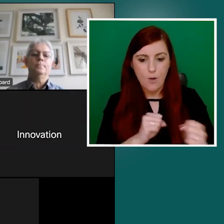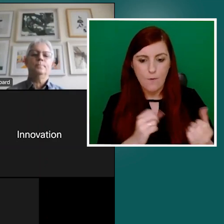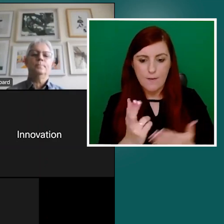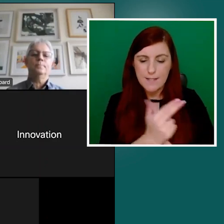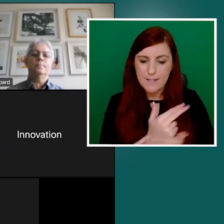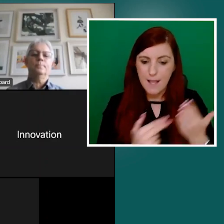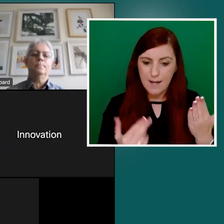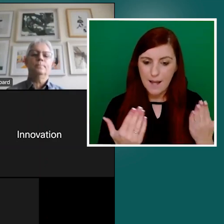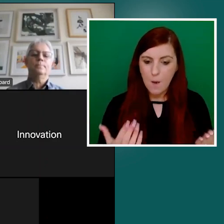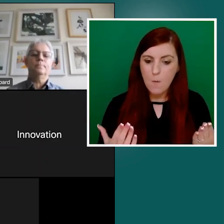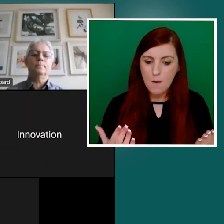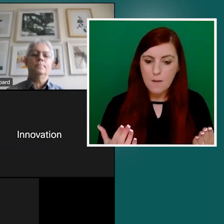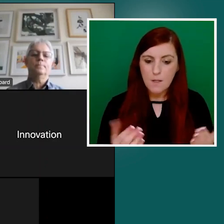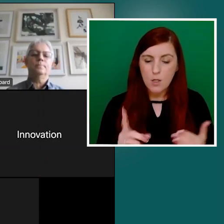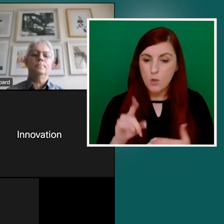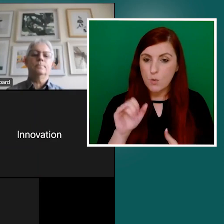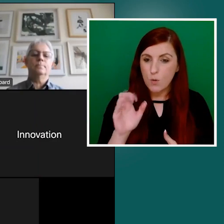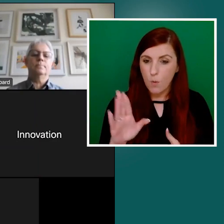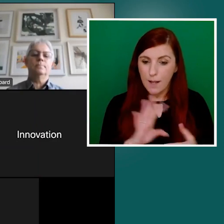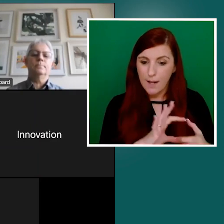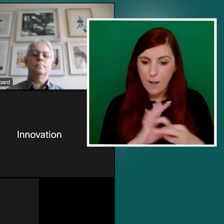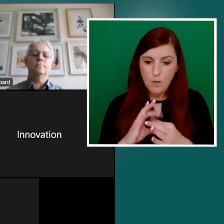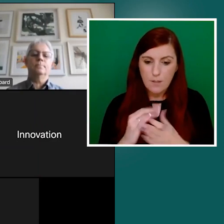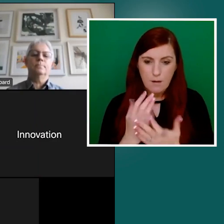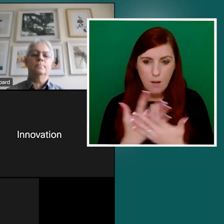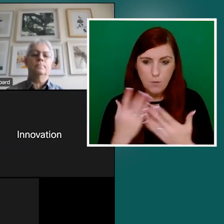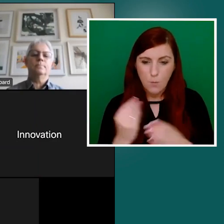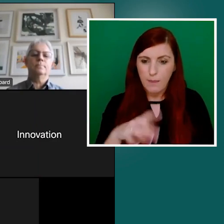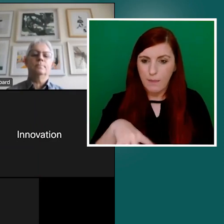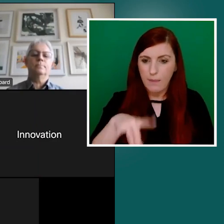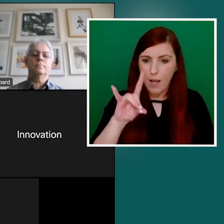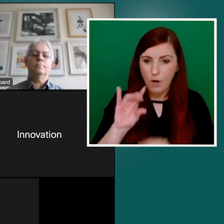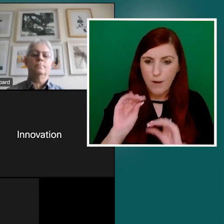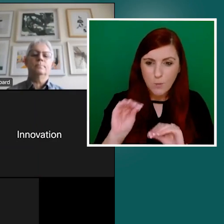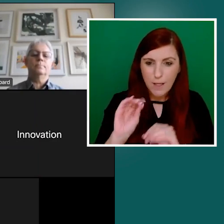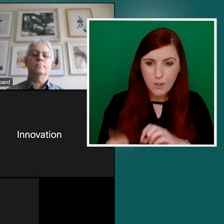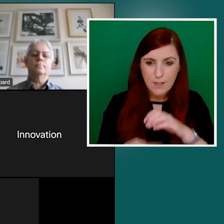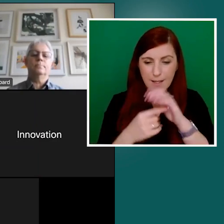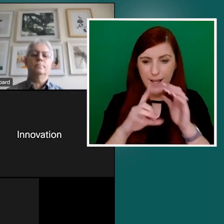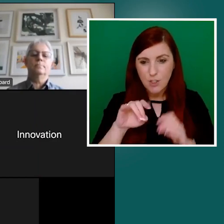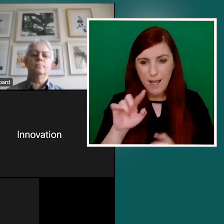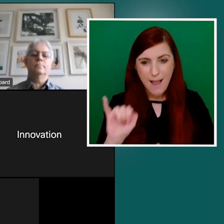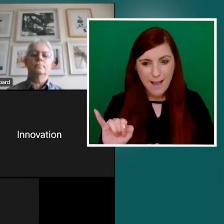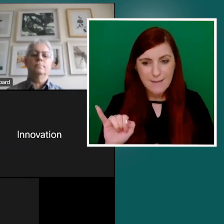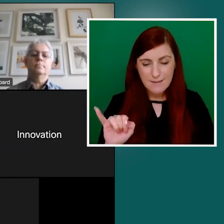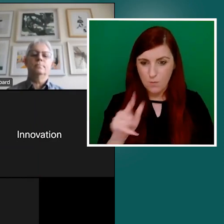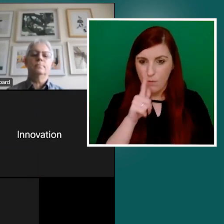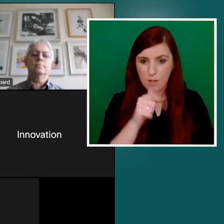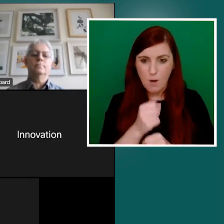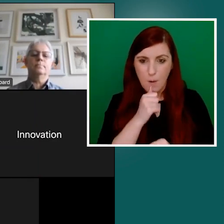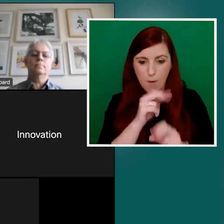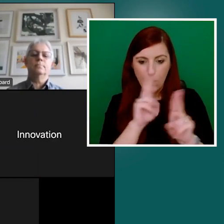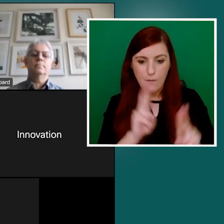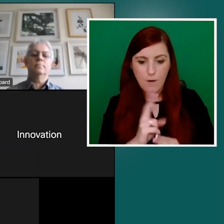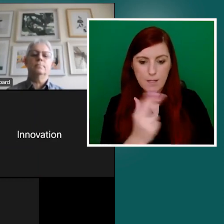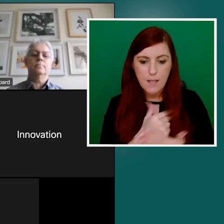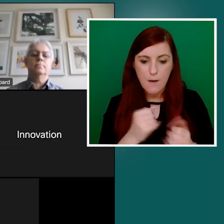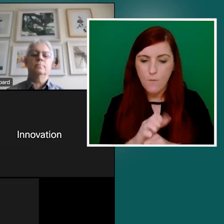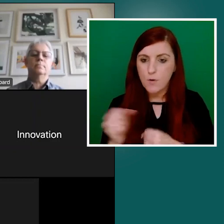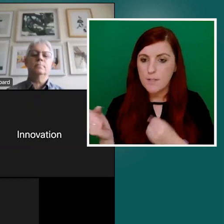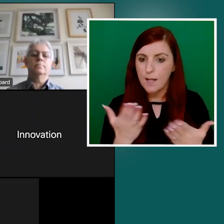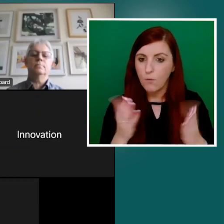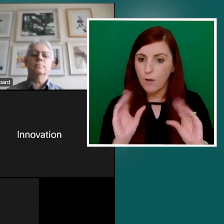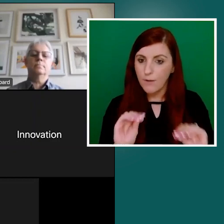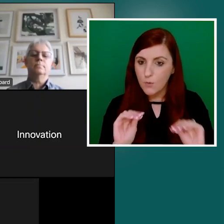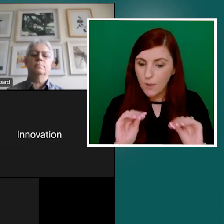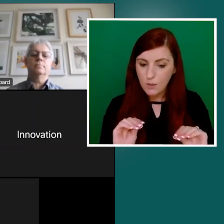has collaborated extensively with higher education institutions in the area of universal design for the delivery of education. But today